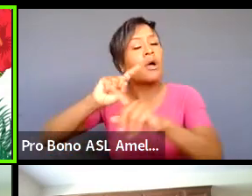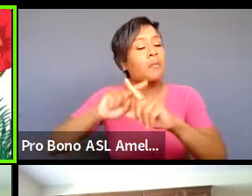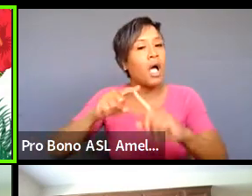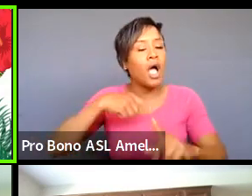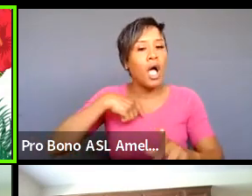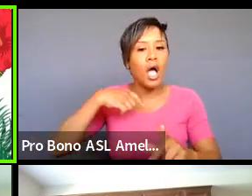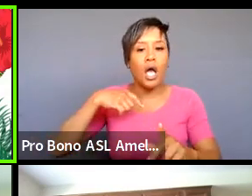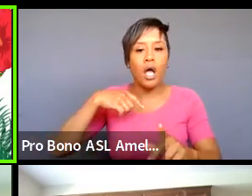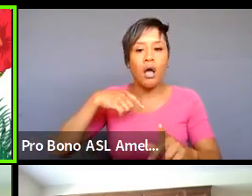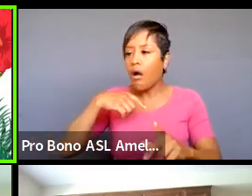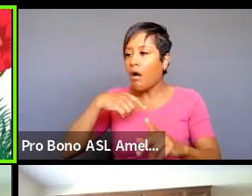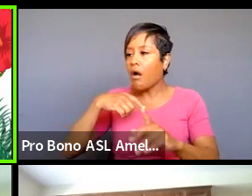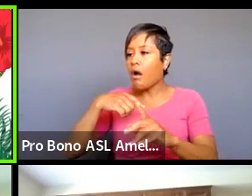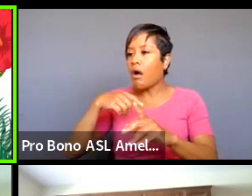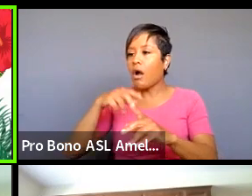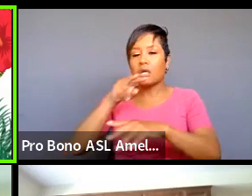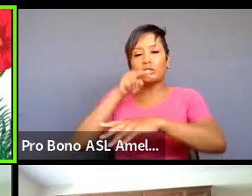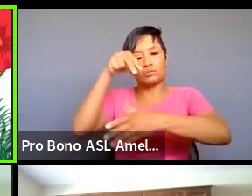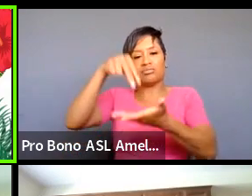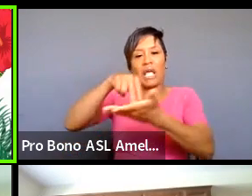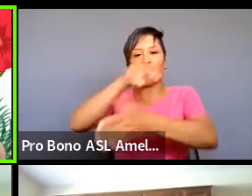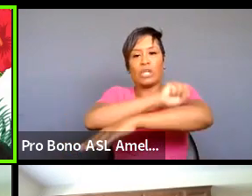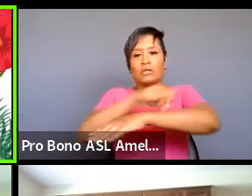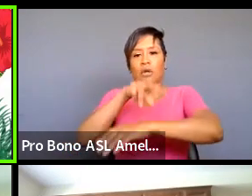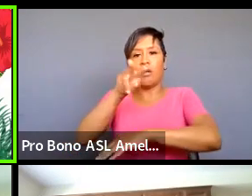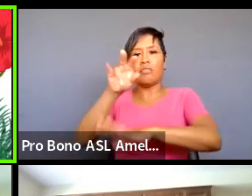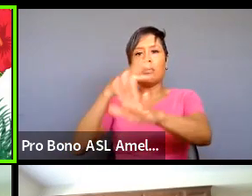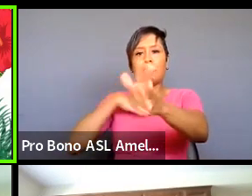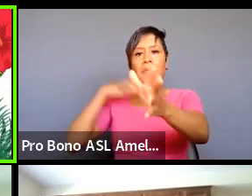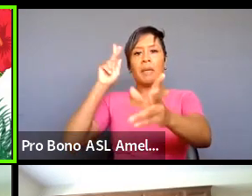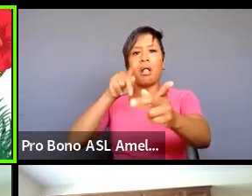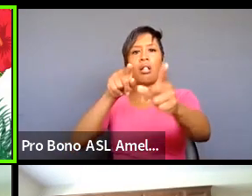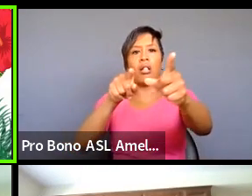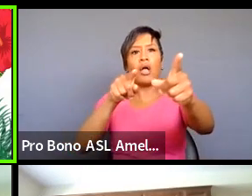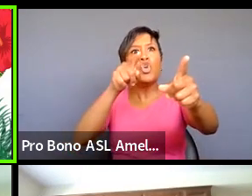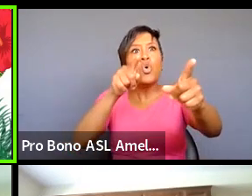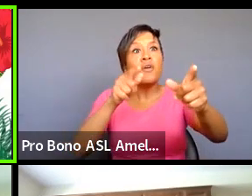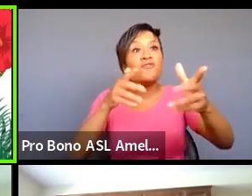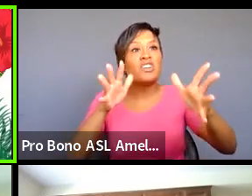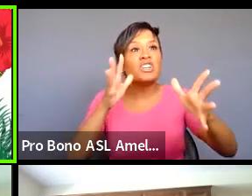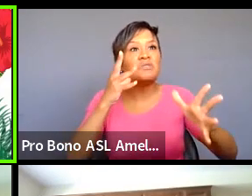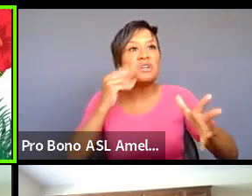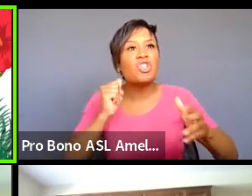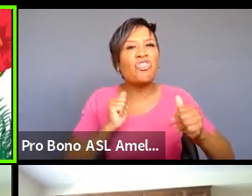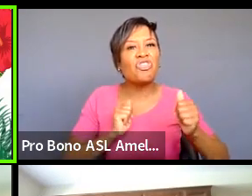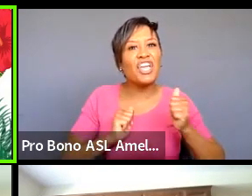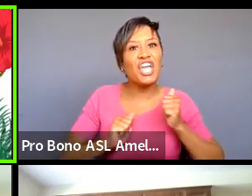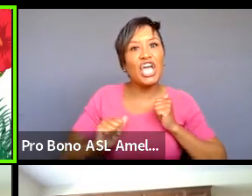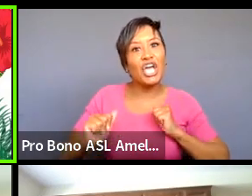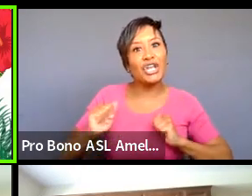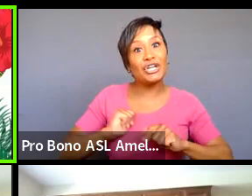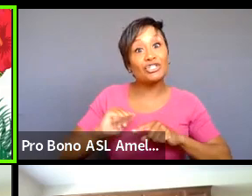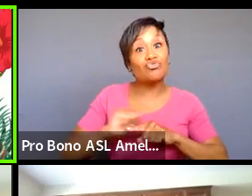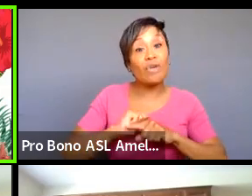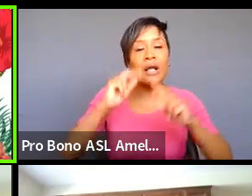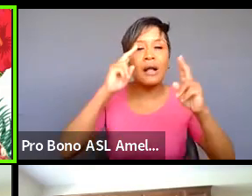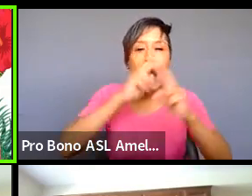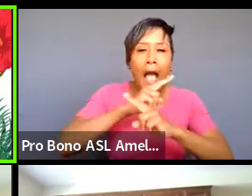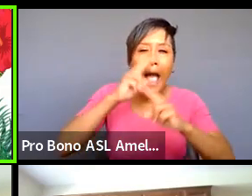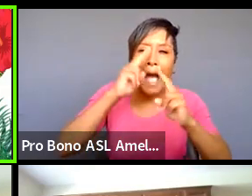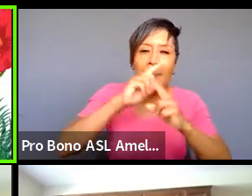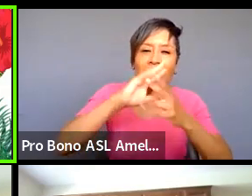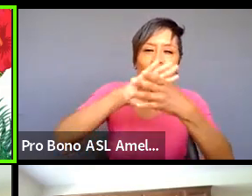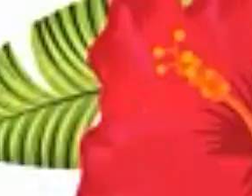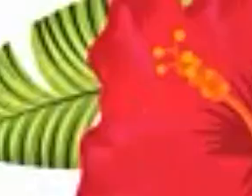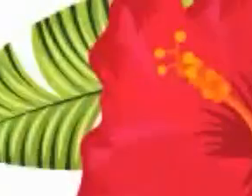saw my people on stage and i saw that he was a theatrically trained comedic storyteller who